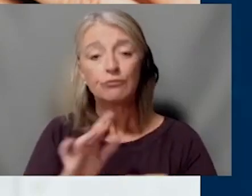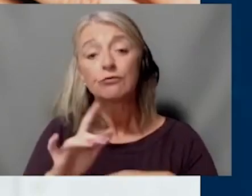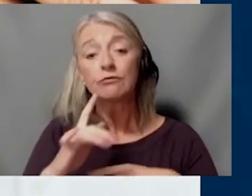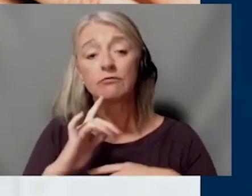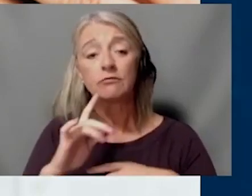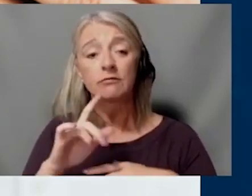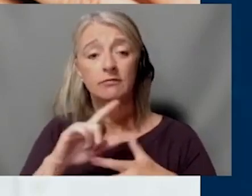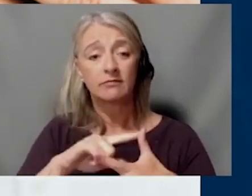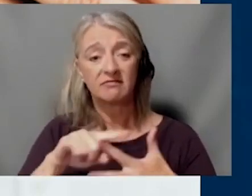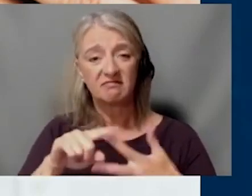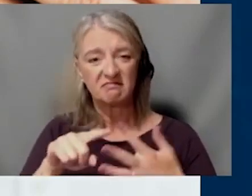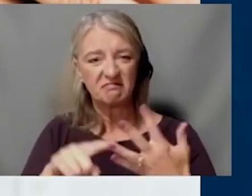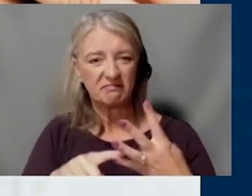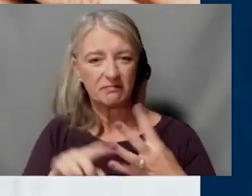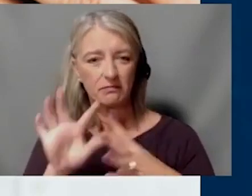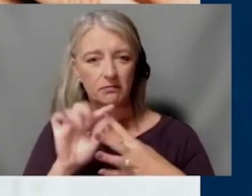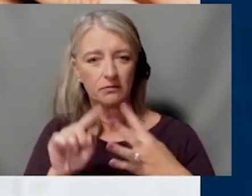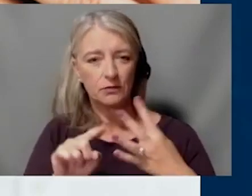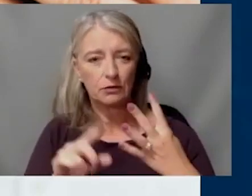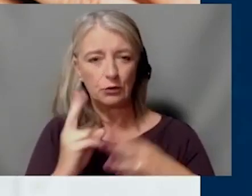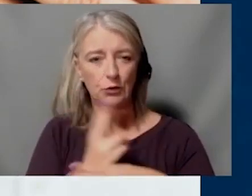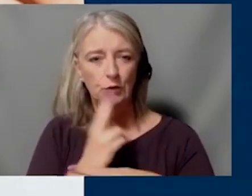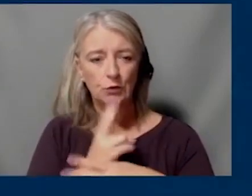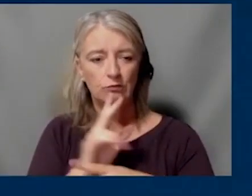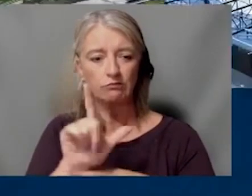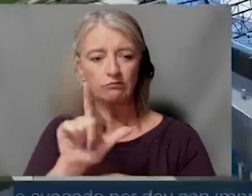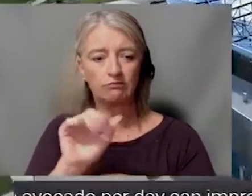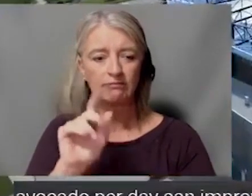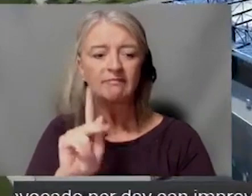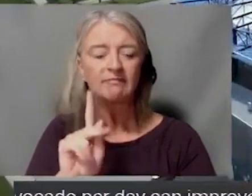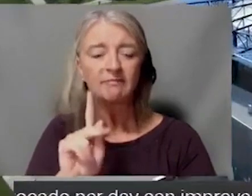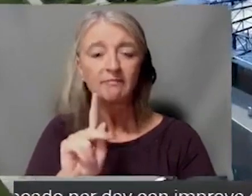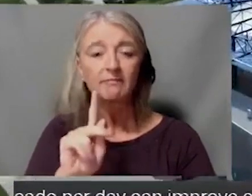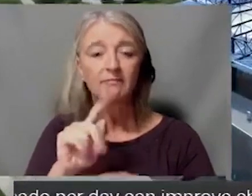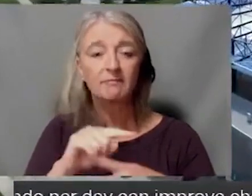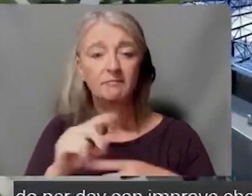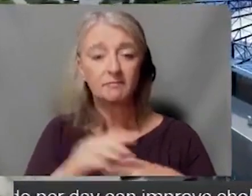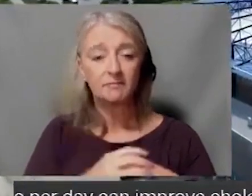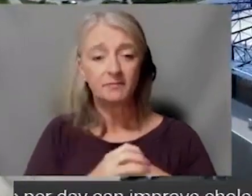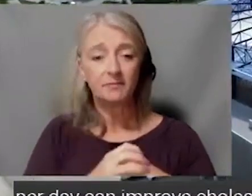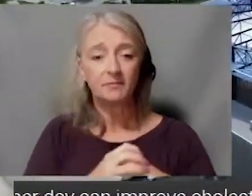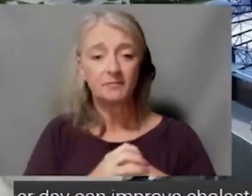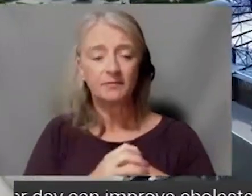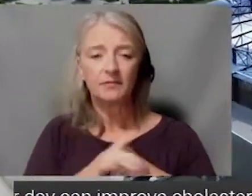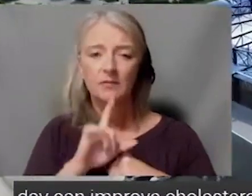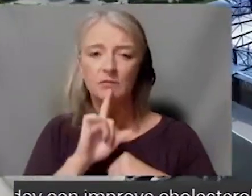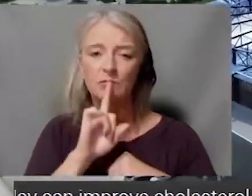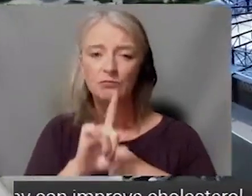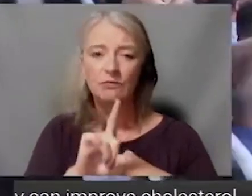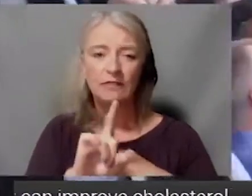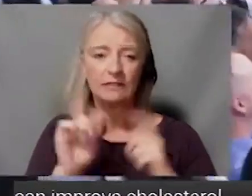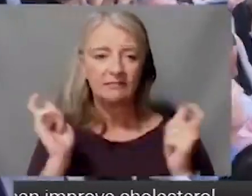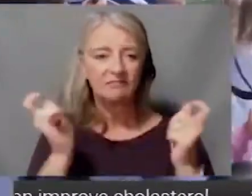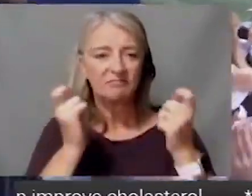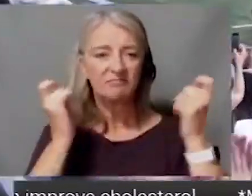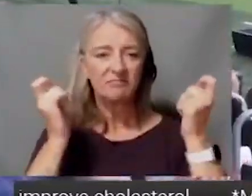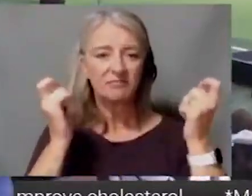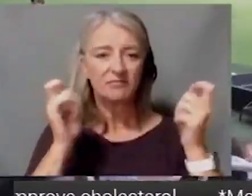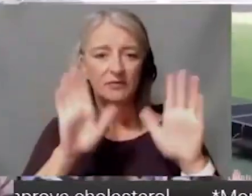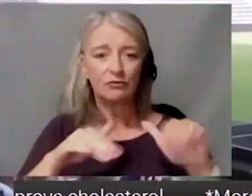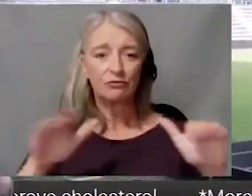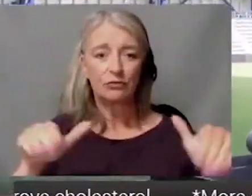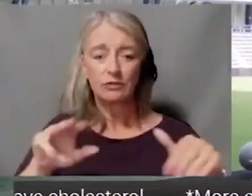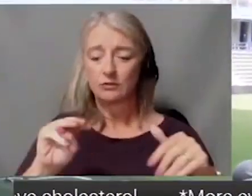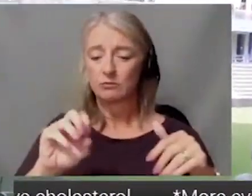News Network. can find links to those right there on your screen. Well, it was quite the celebration at Children's Mercy Park in Kansas City, Kansas